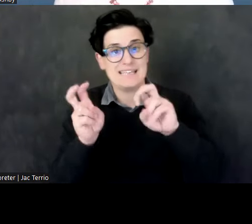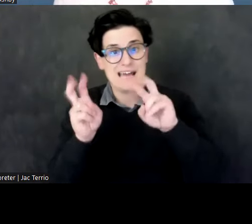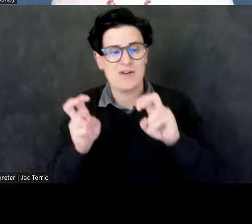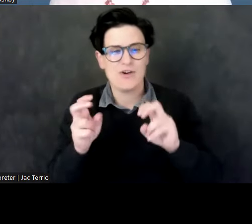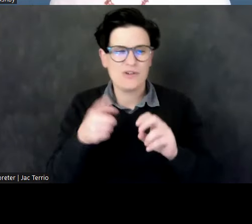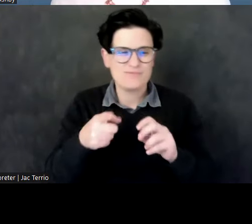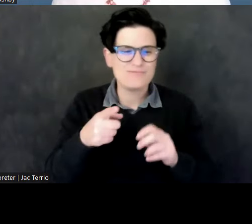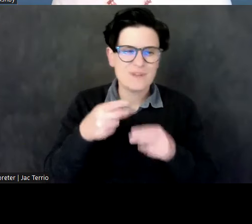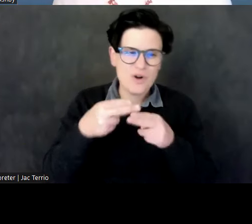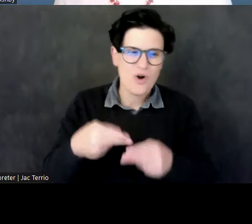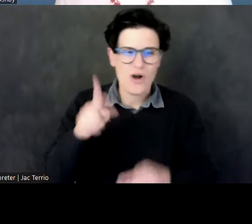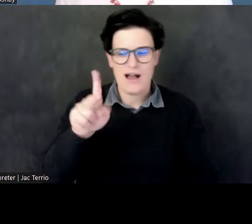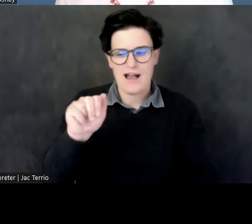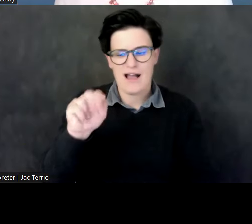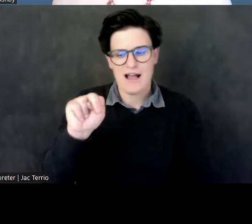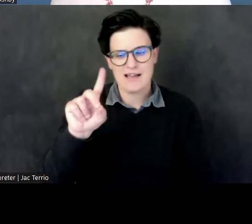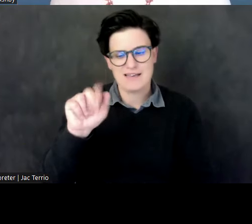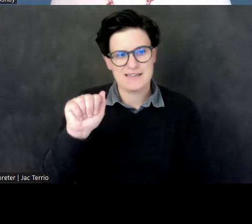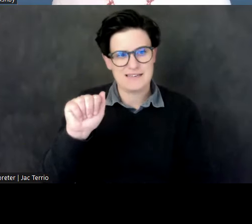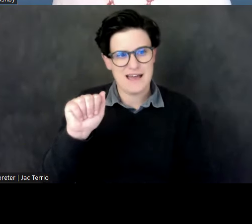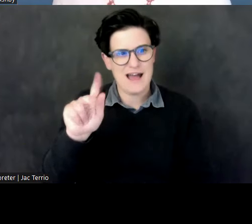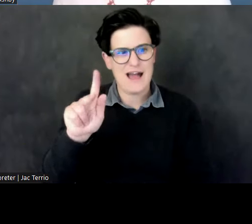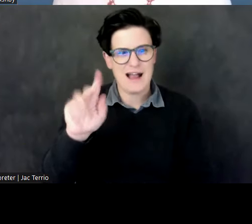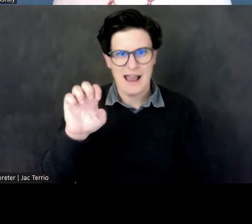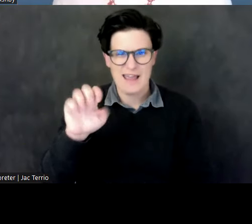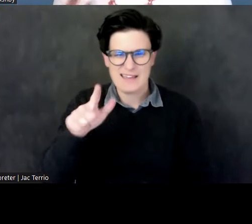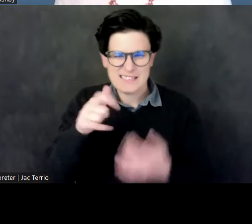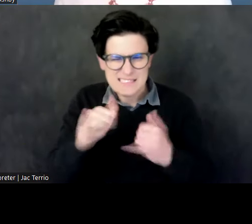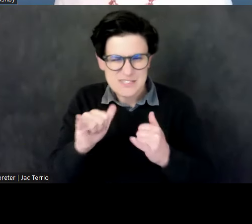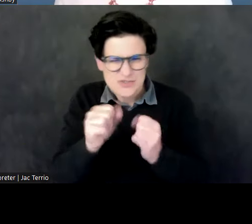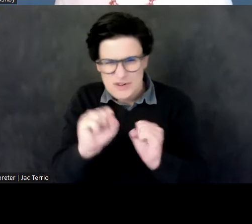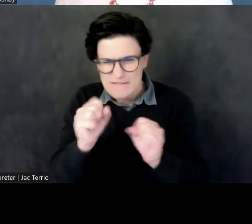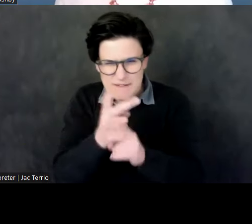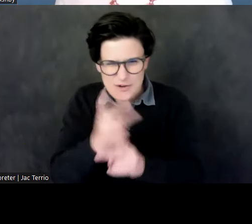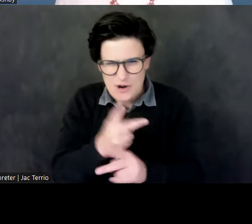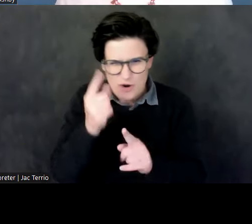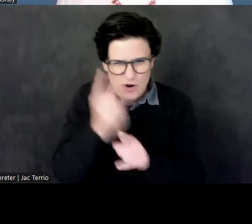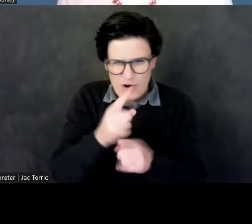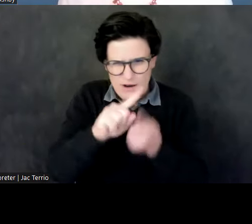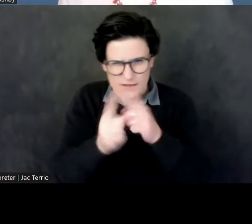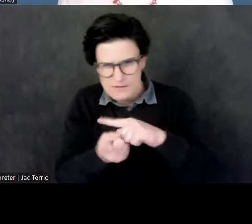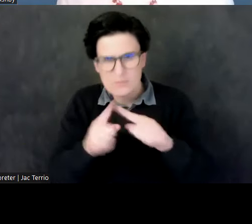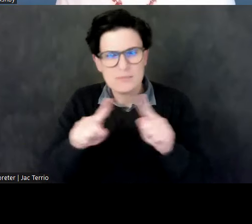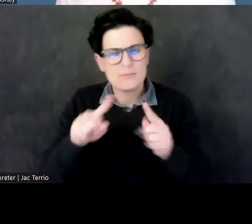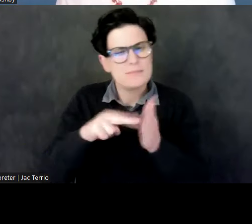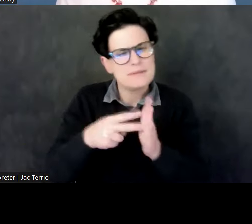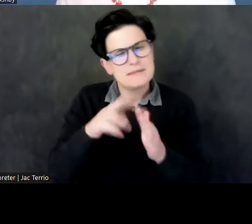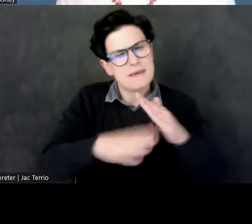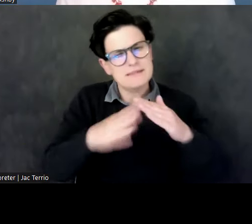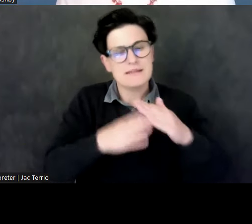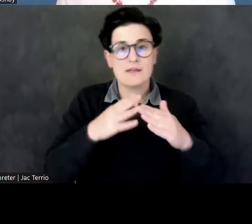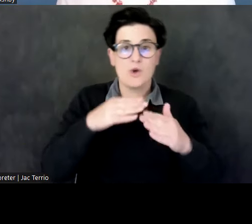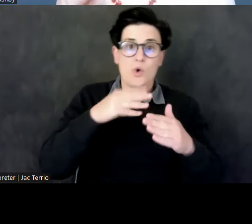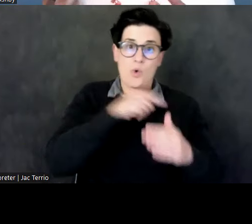precise translation, but it seems to indicate the queen mother, the woman who gives birth to children who